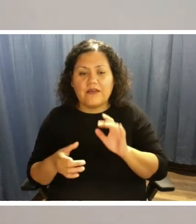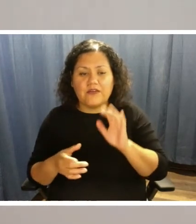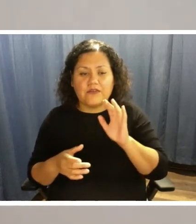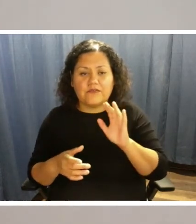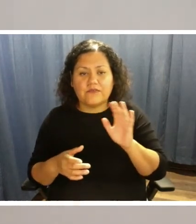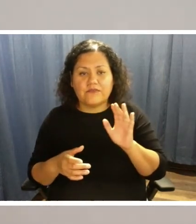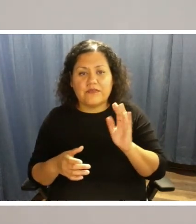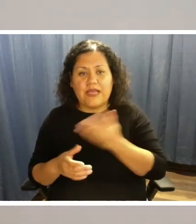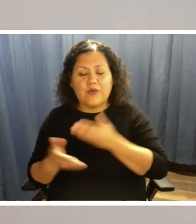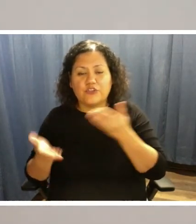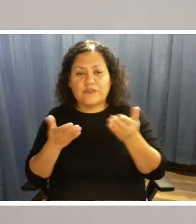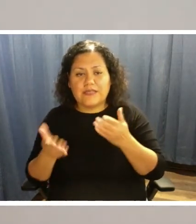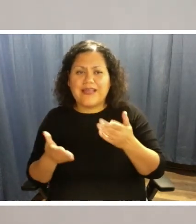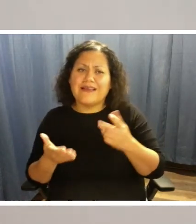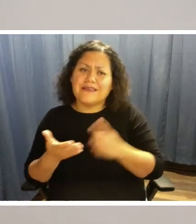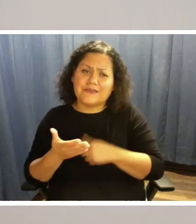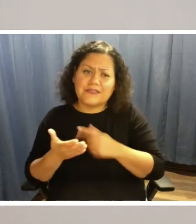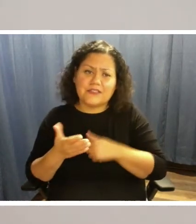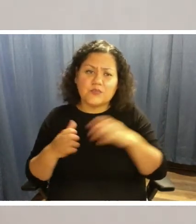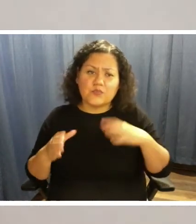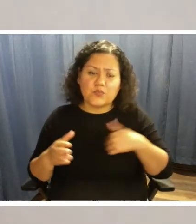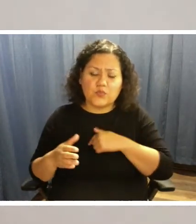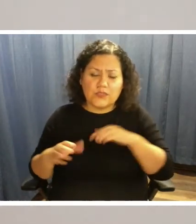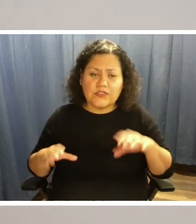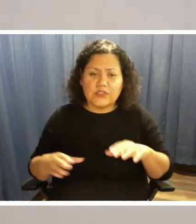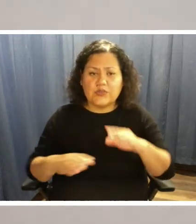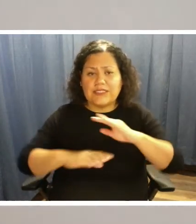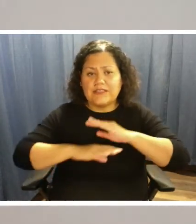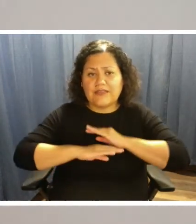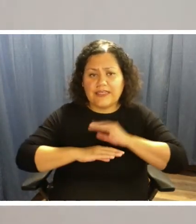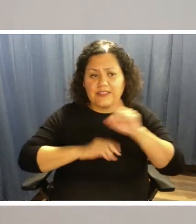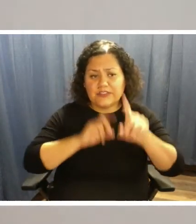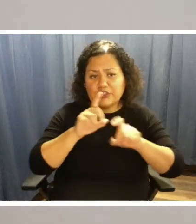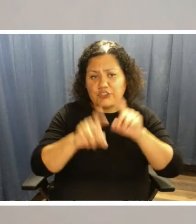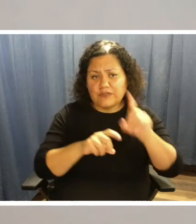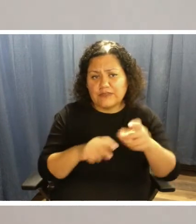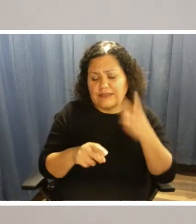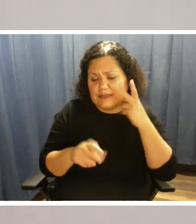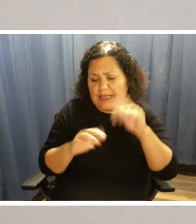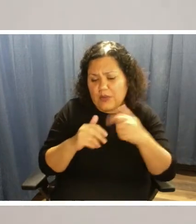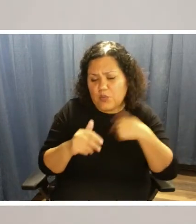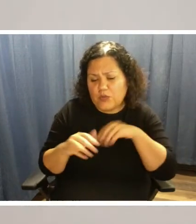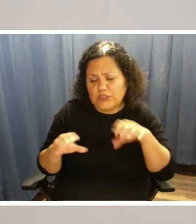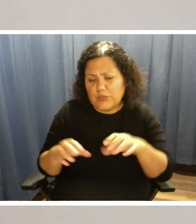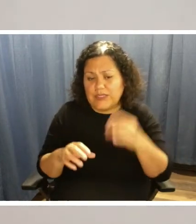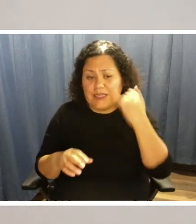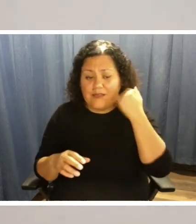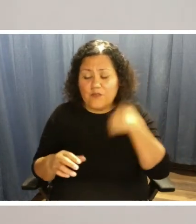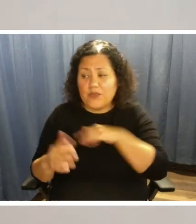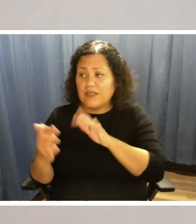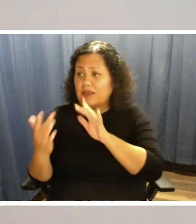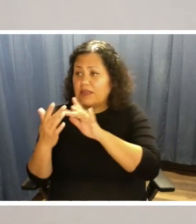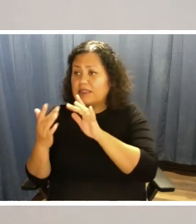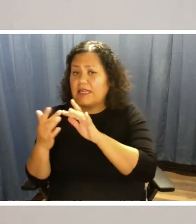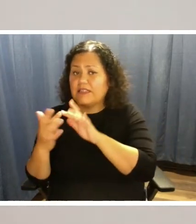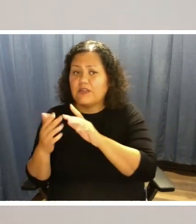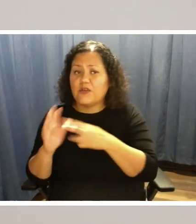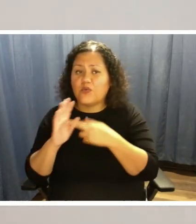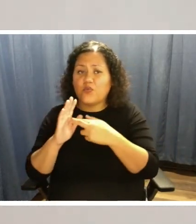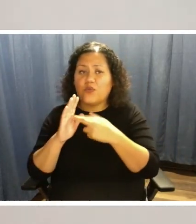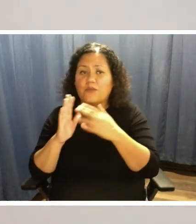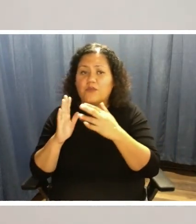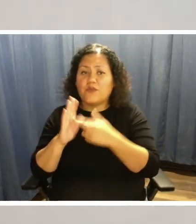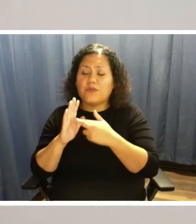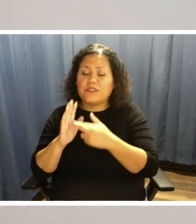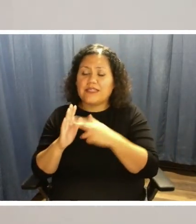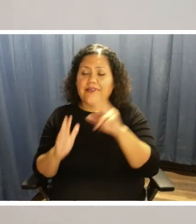do satisfaction surveys to see how we're doing. And so if you do get contacted from somebody representing via asking